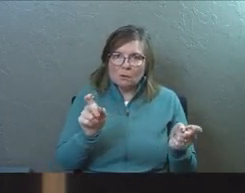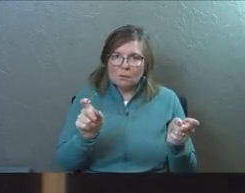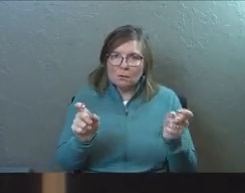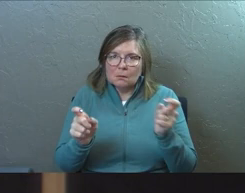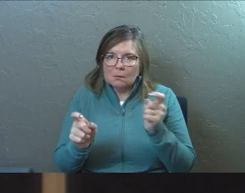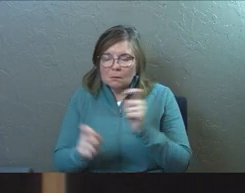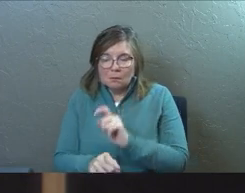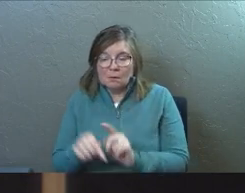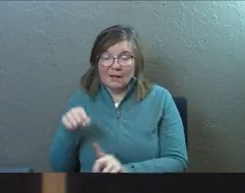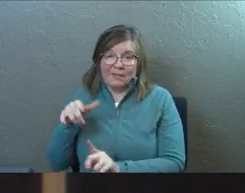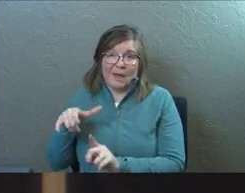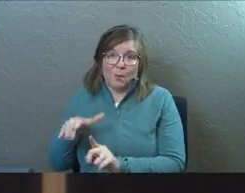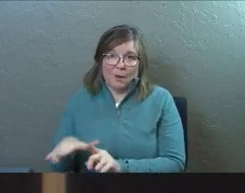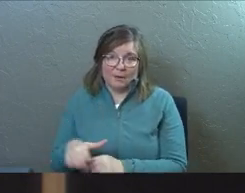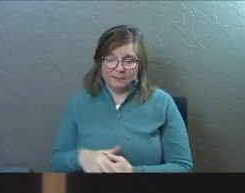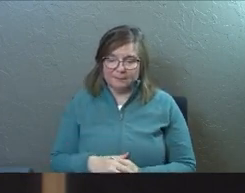way.